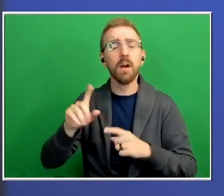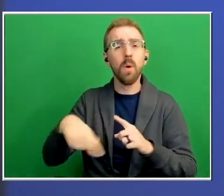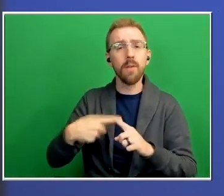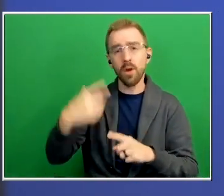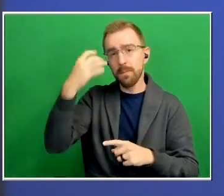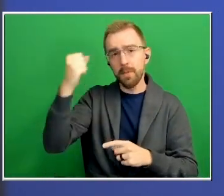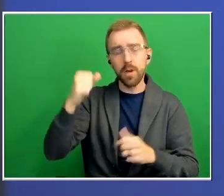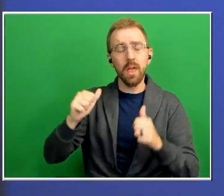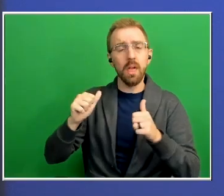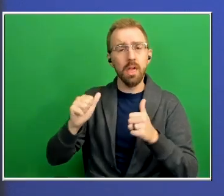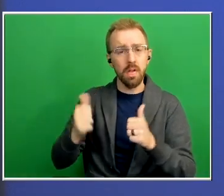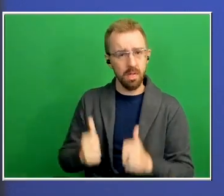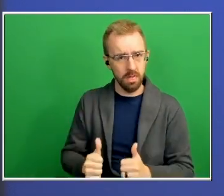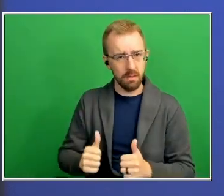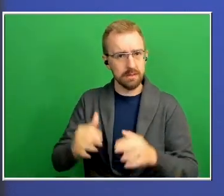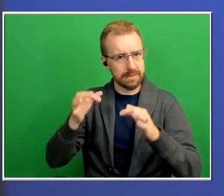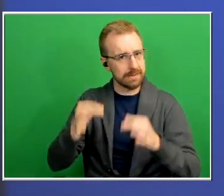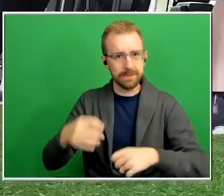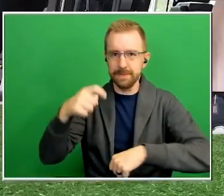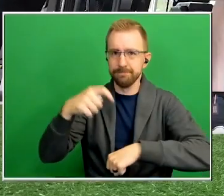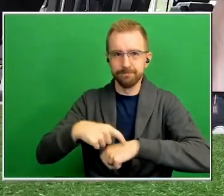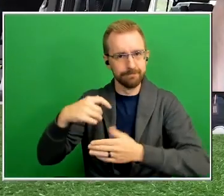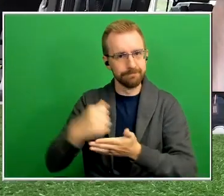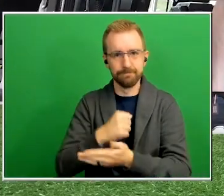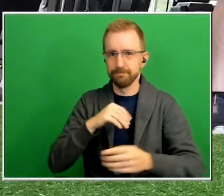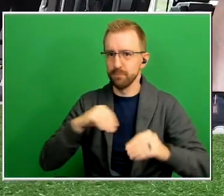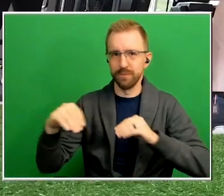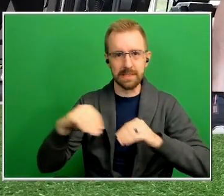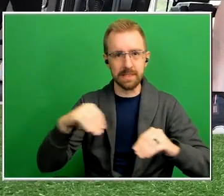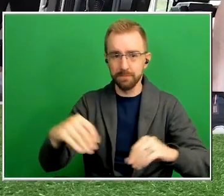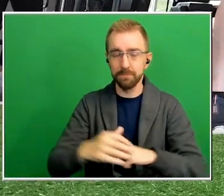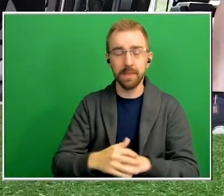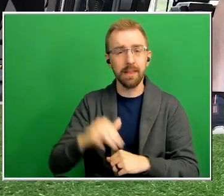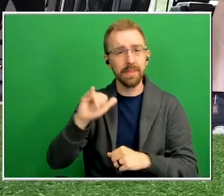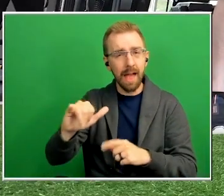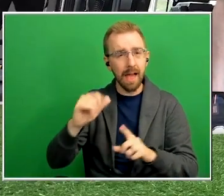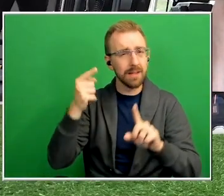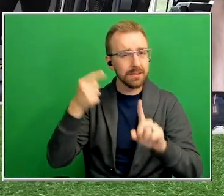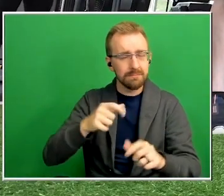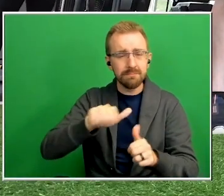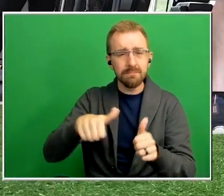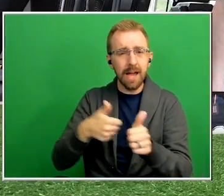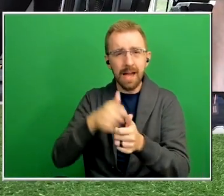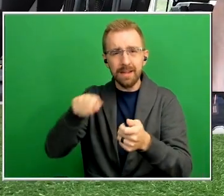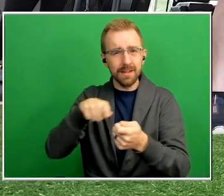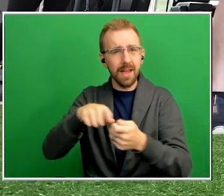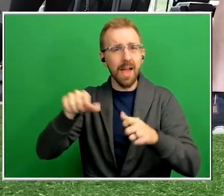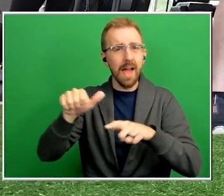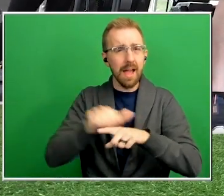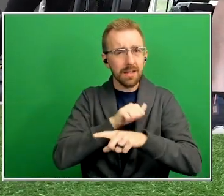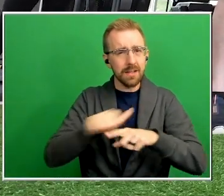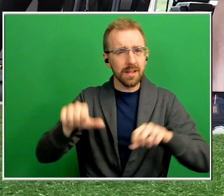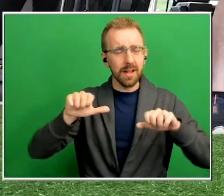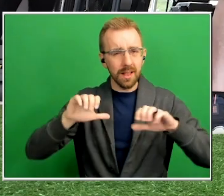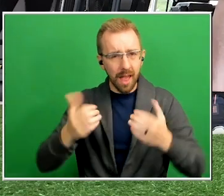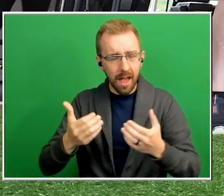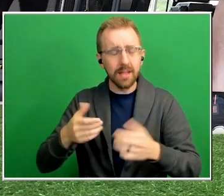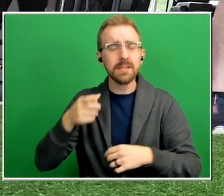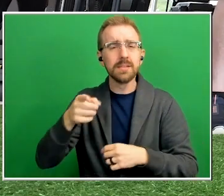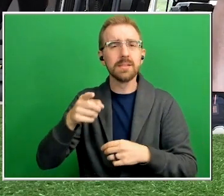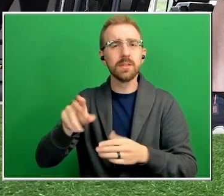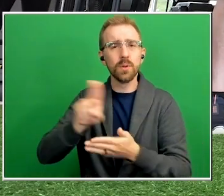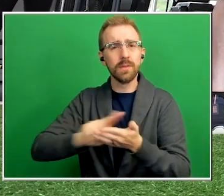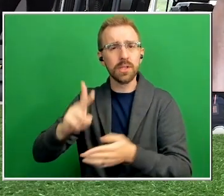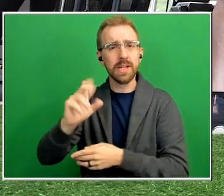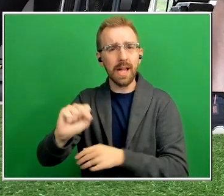definitely time to get moving and that is the idea behind a certain exercise class happening out at the University of Kansas Health System's Sports